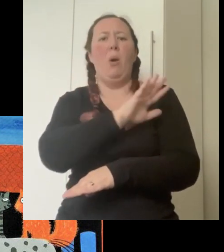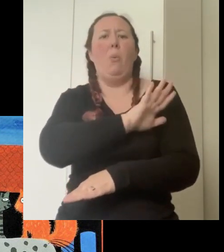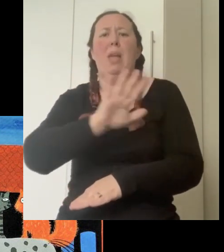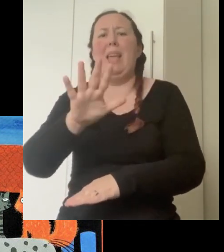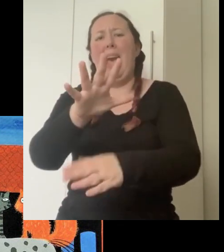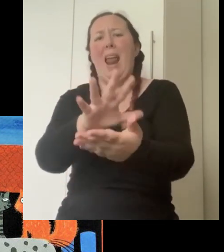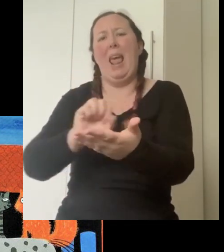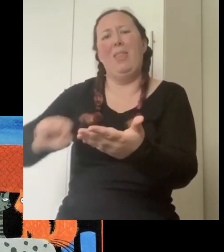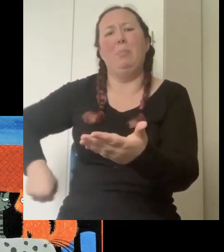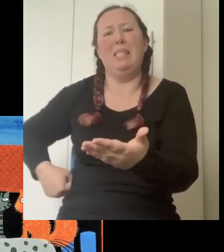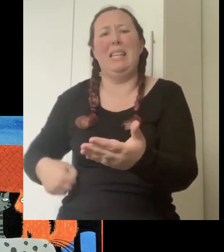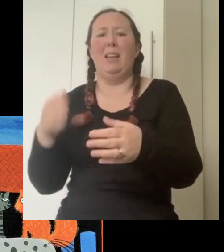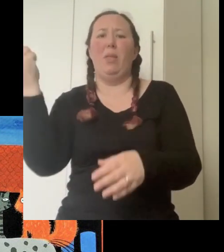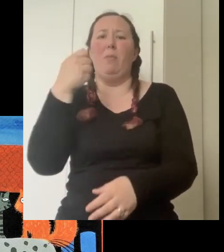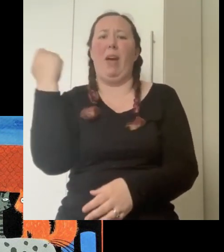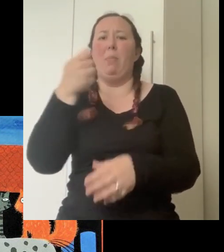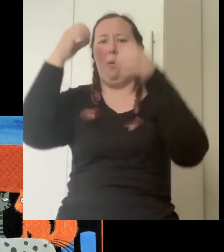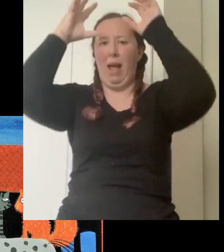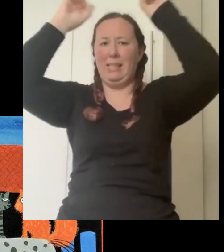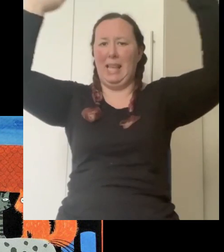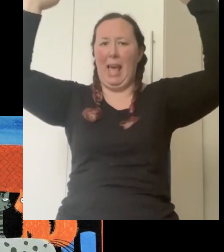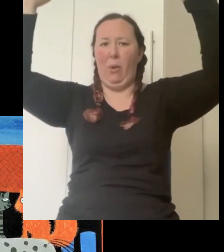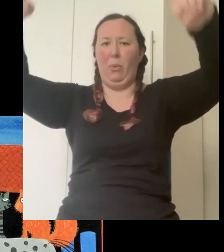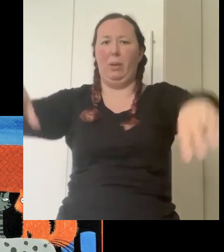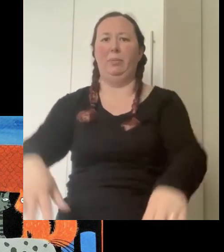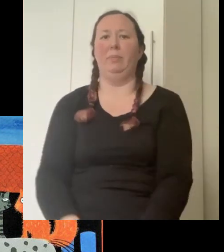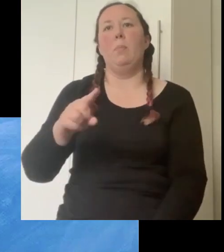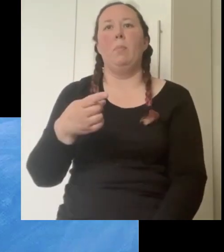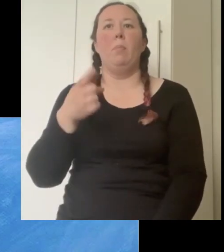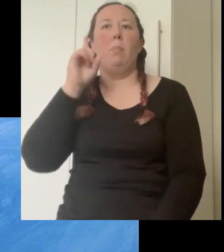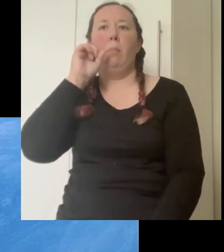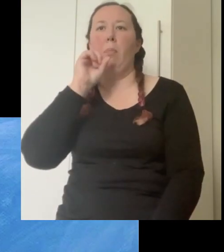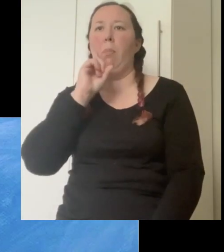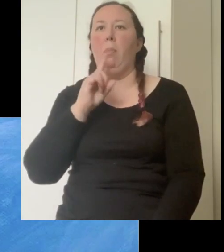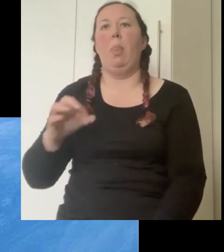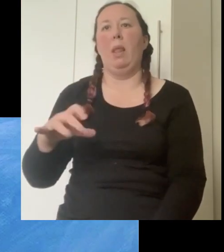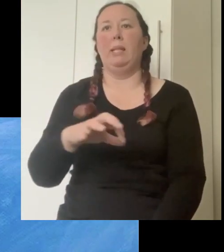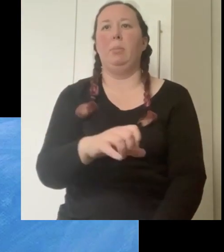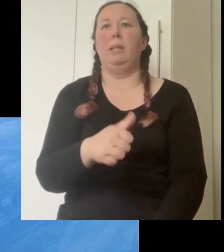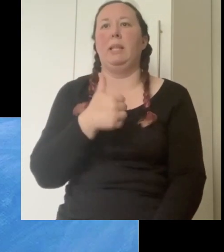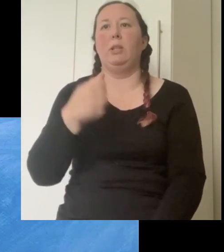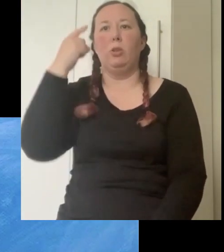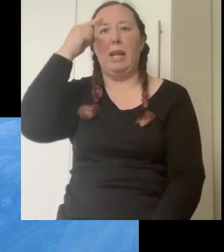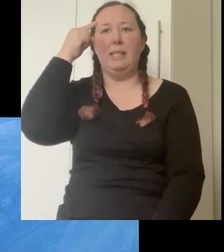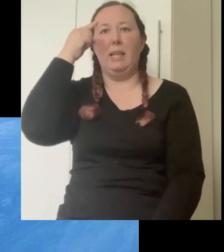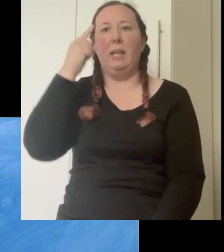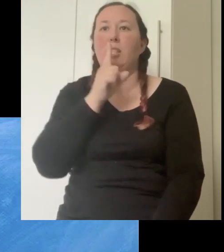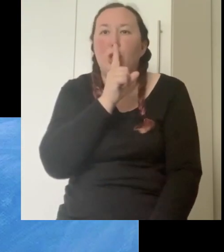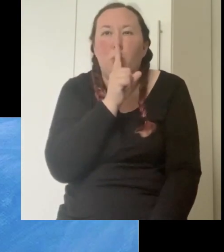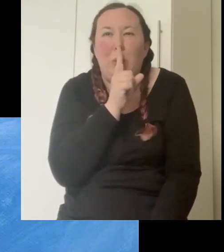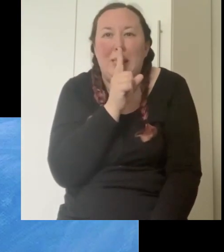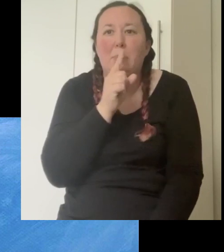we can't let them steal the fine prize cow but the ladybird had a good idea